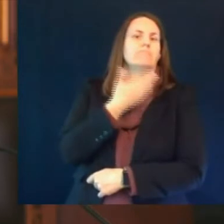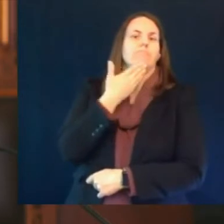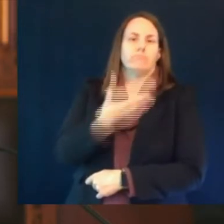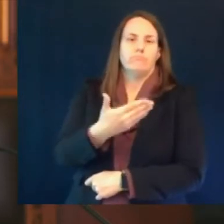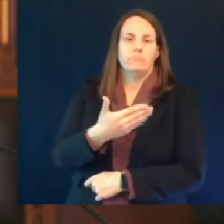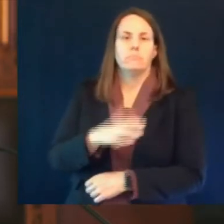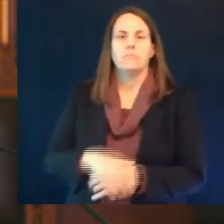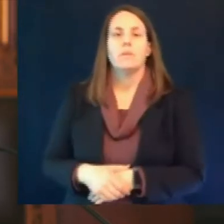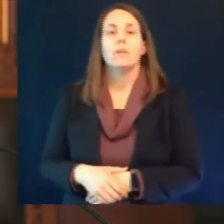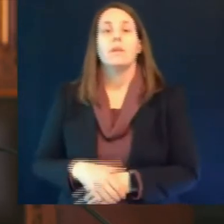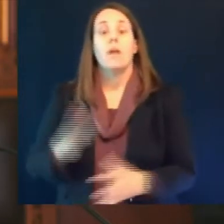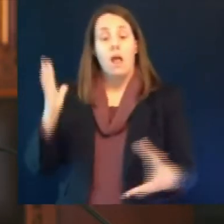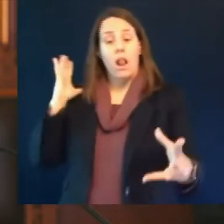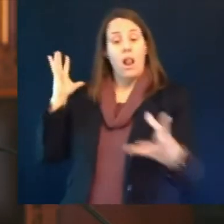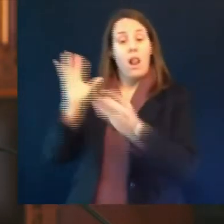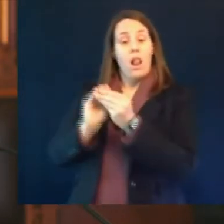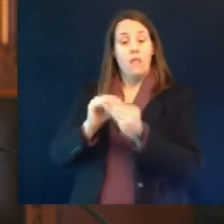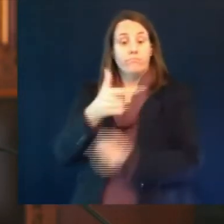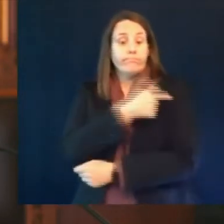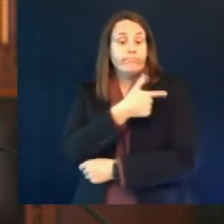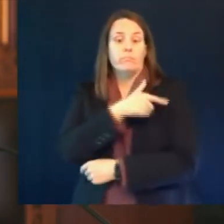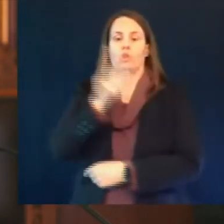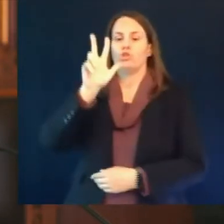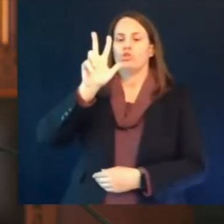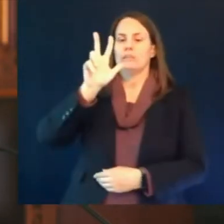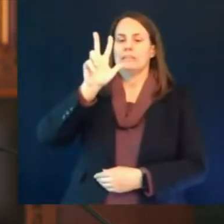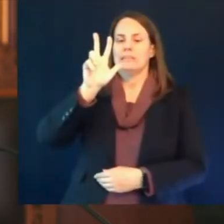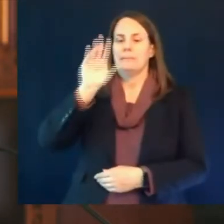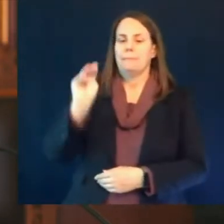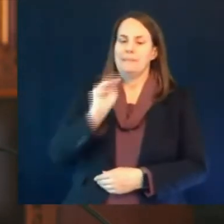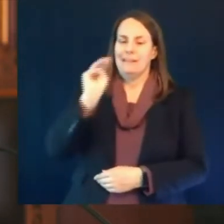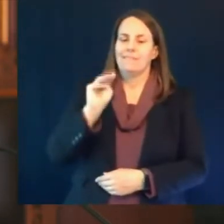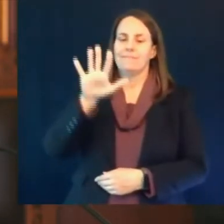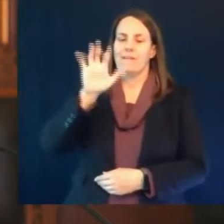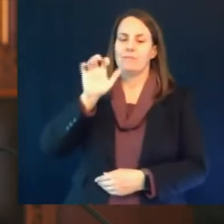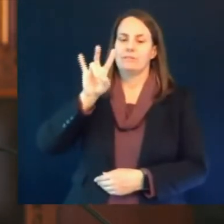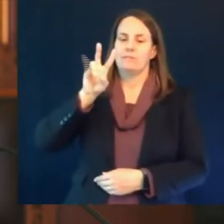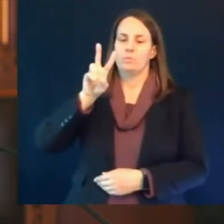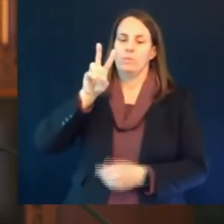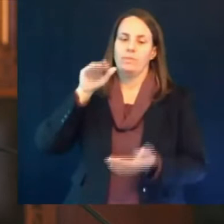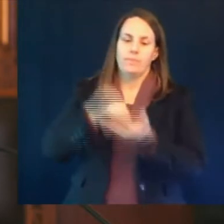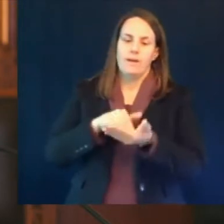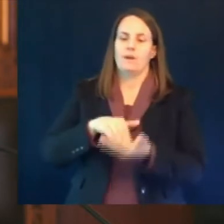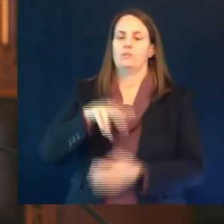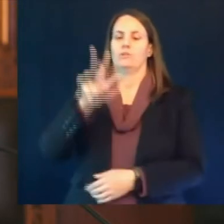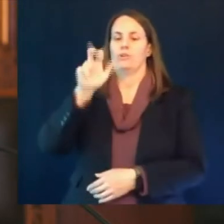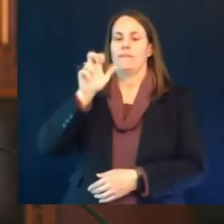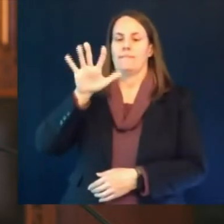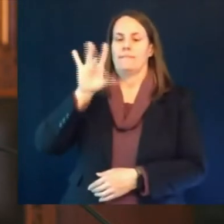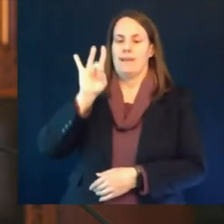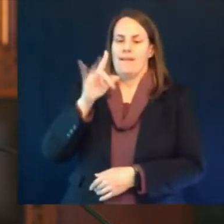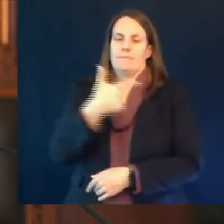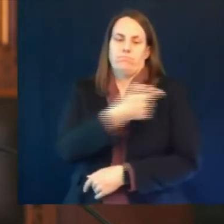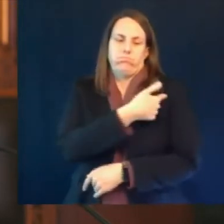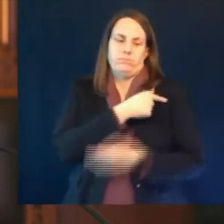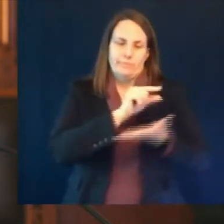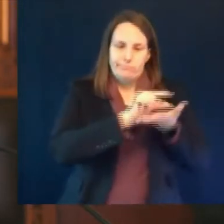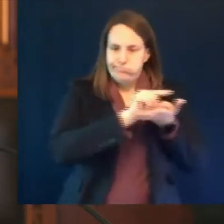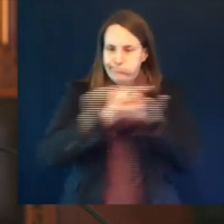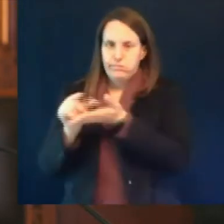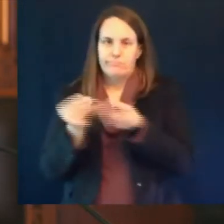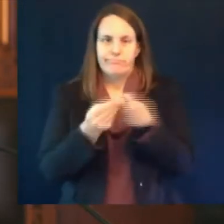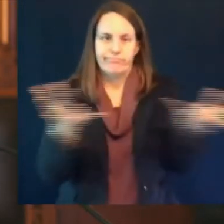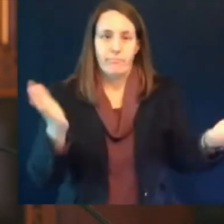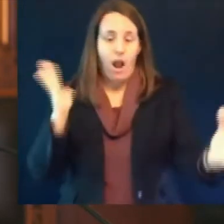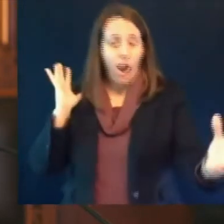doses of covid 19 vaccine in our state 1 million 473 242 of our